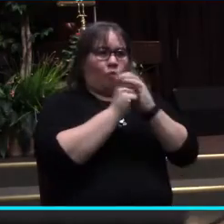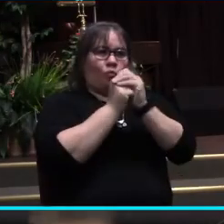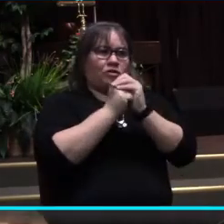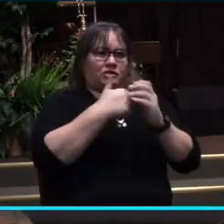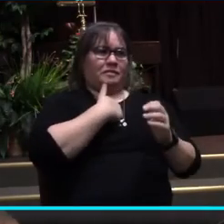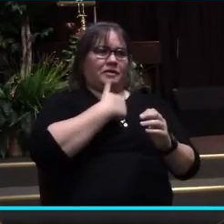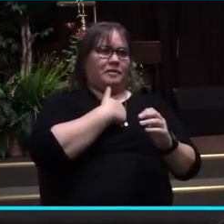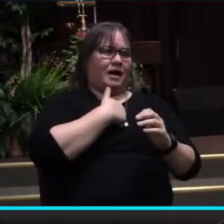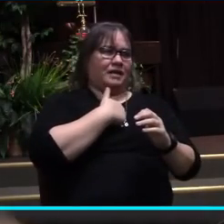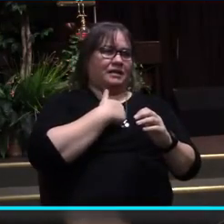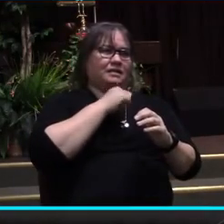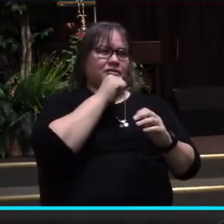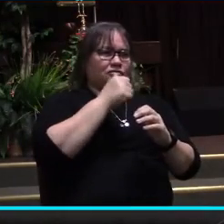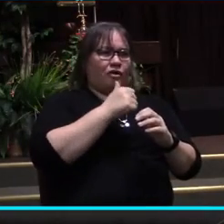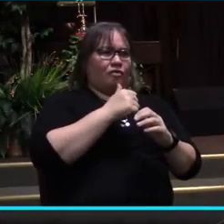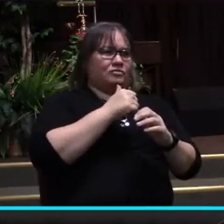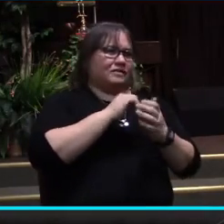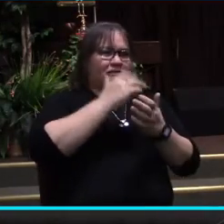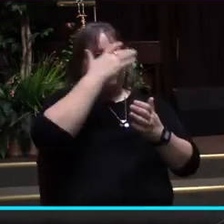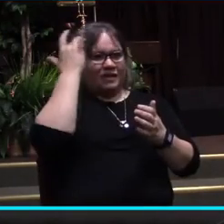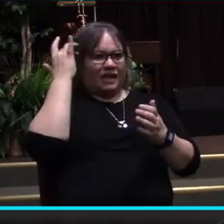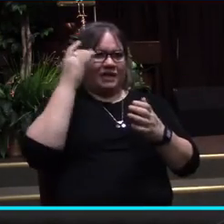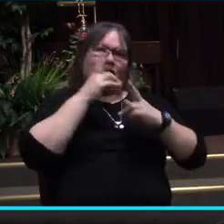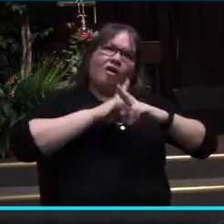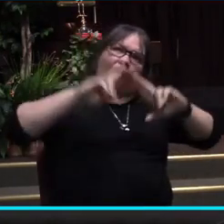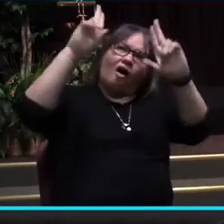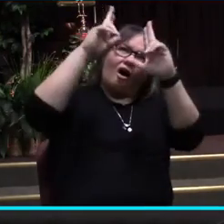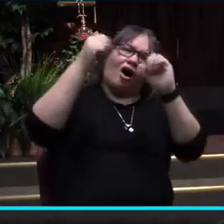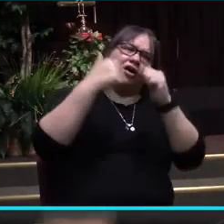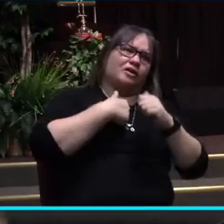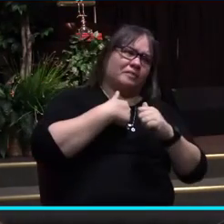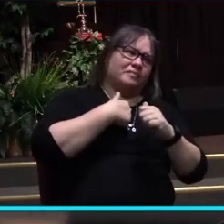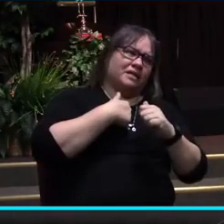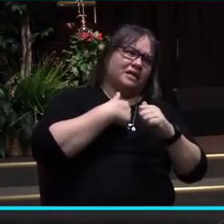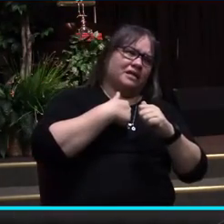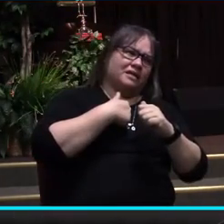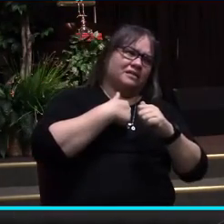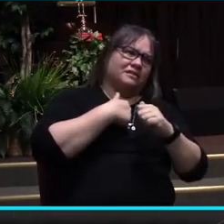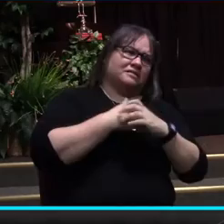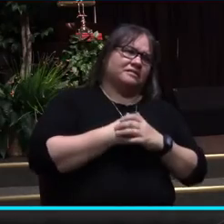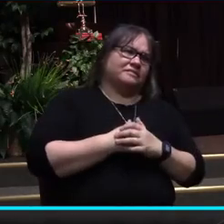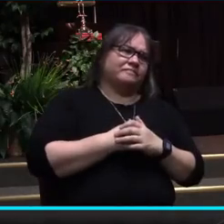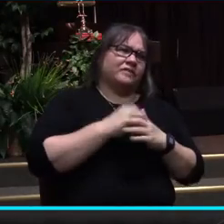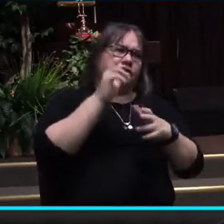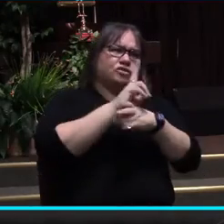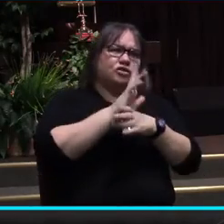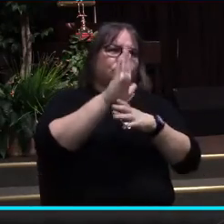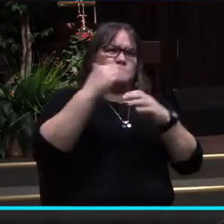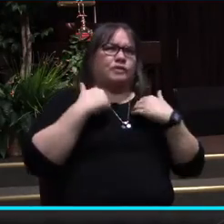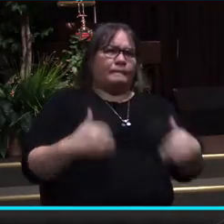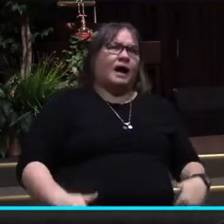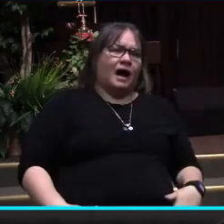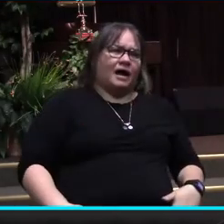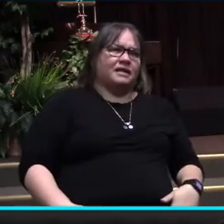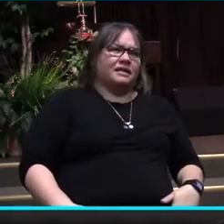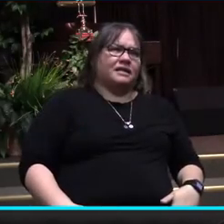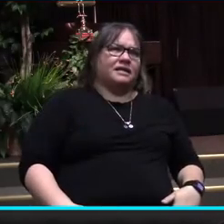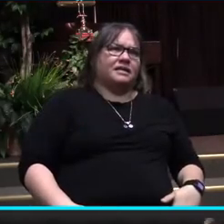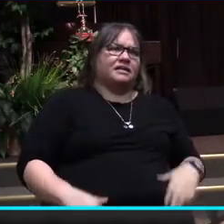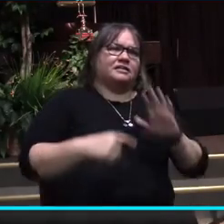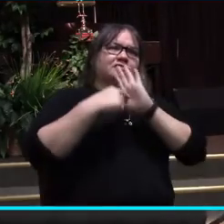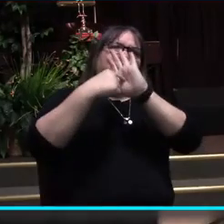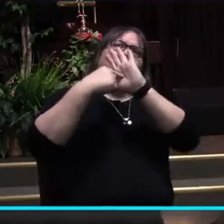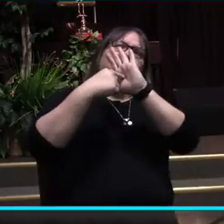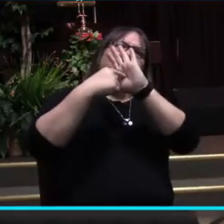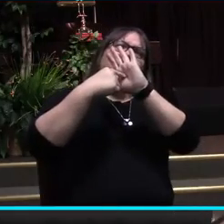Don't neglect it. Honor me with it. Magnify me with it. Use your body to reflect